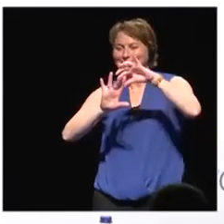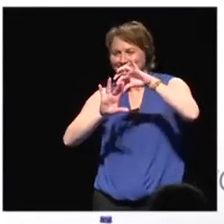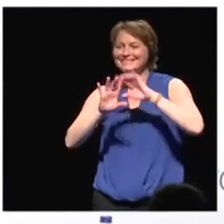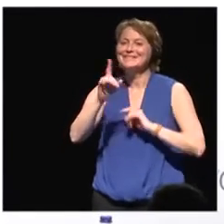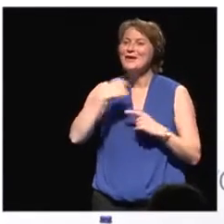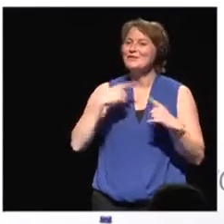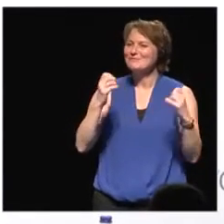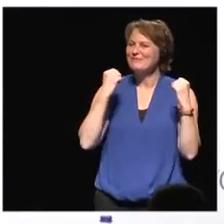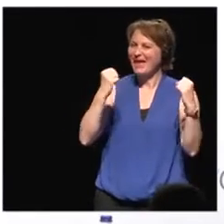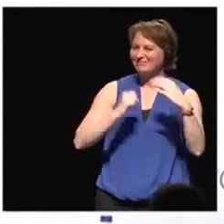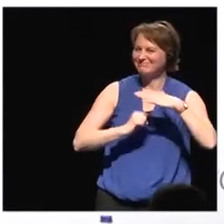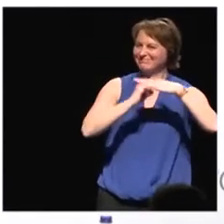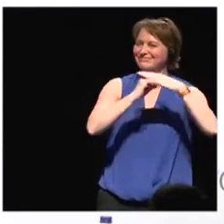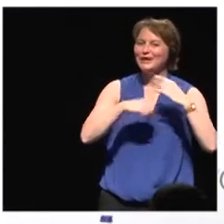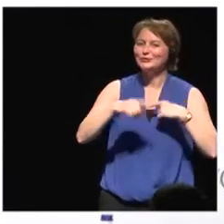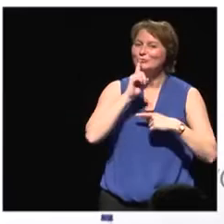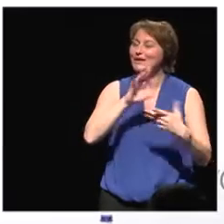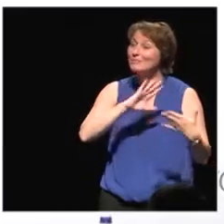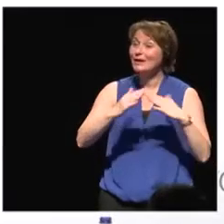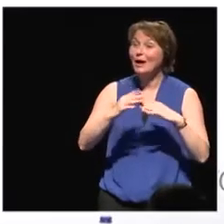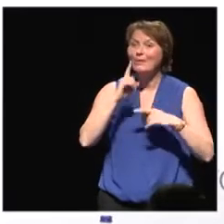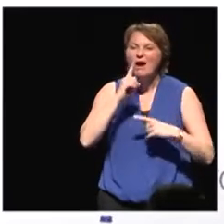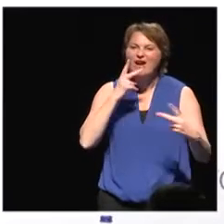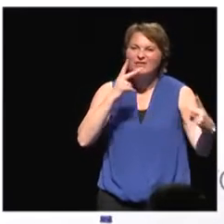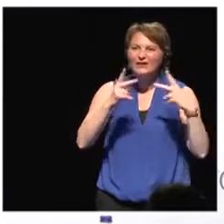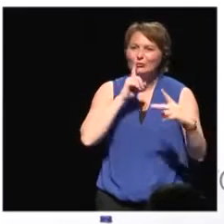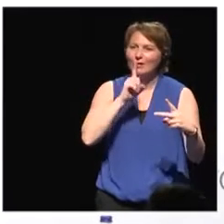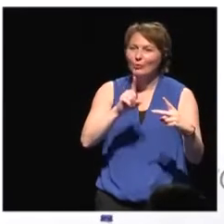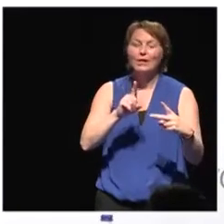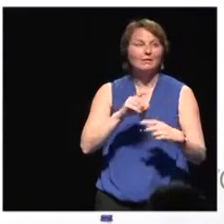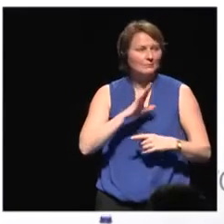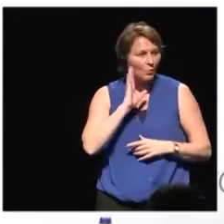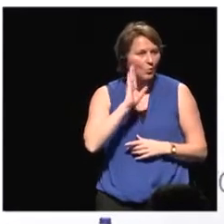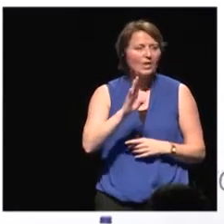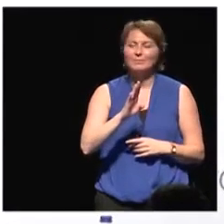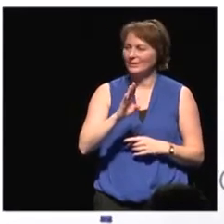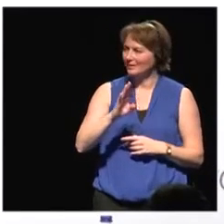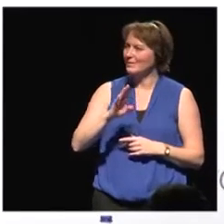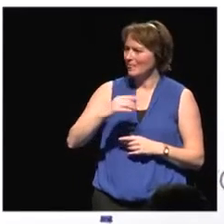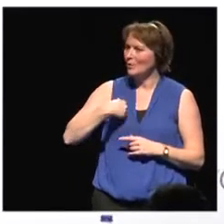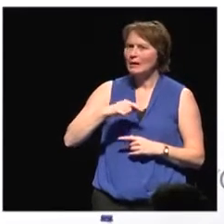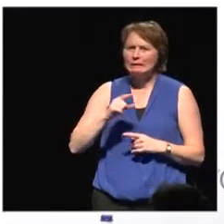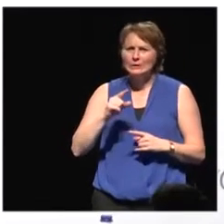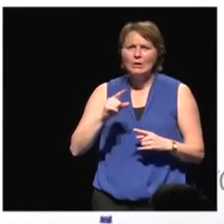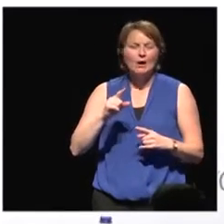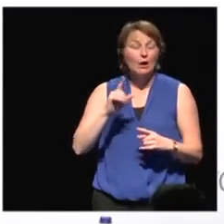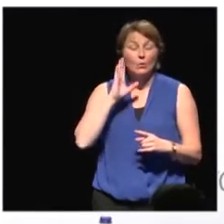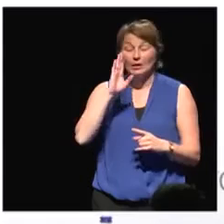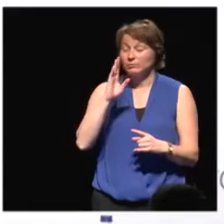And I'm seeing virtual reality as a way of, it's going to be very expensive to get everybody to experience